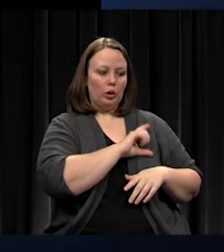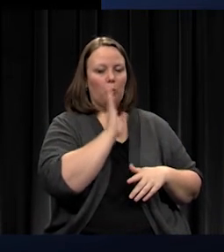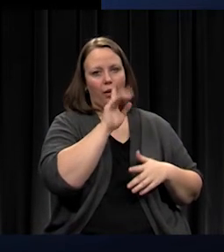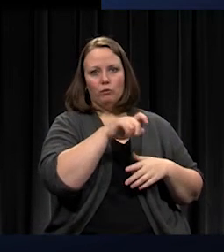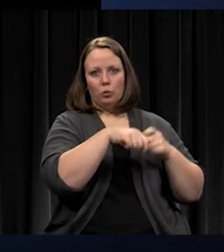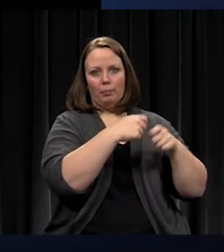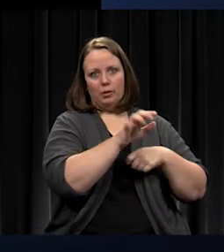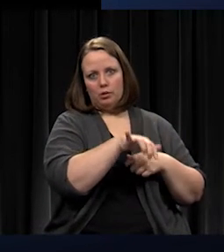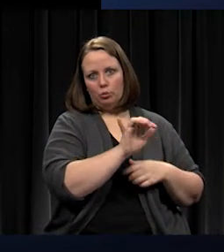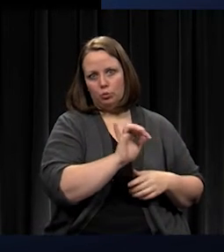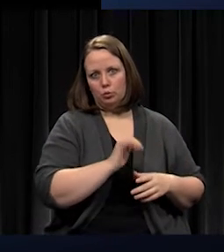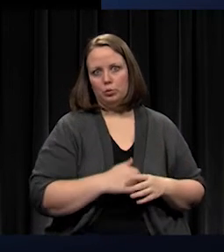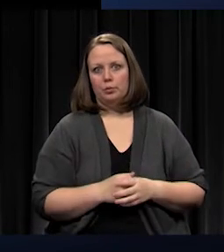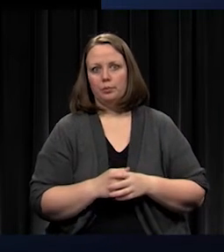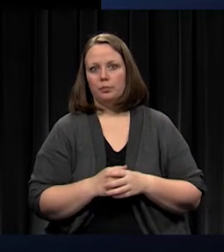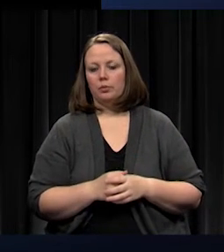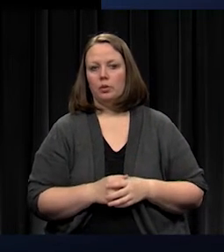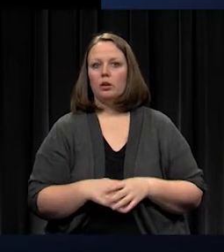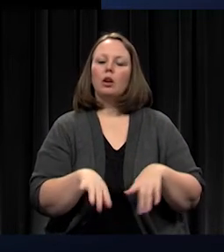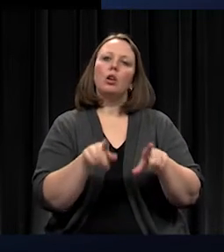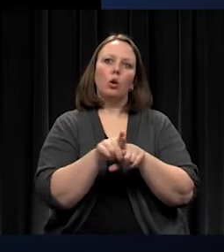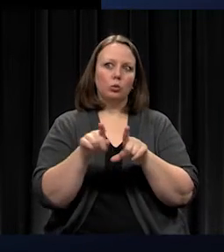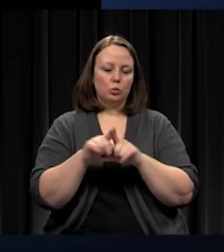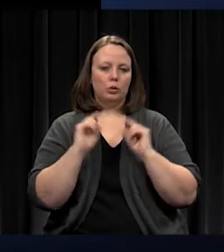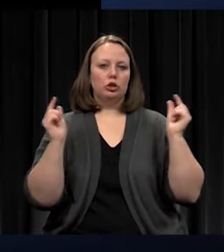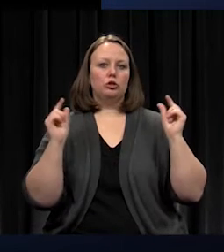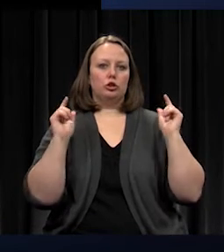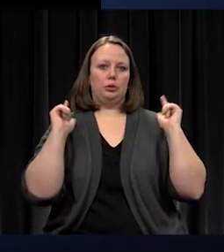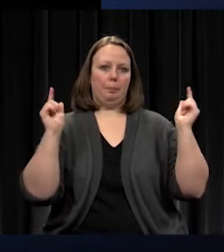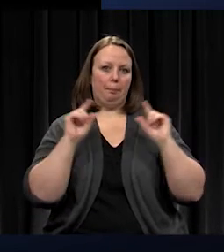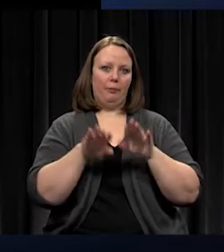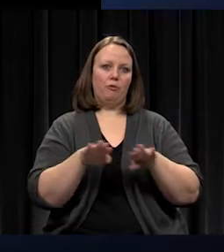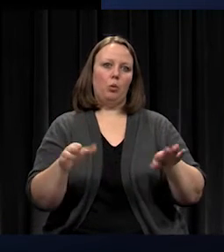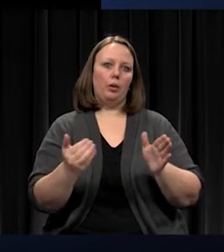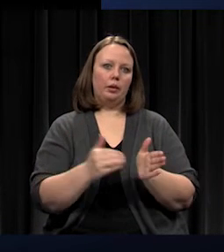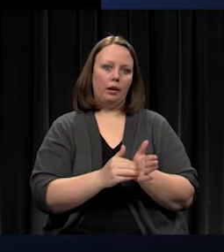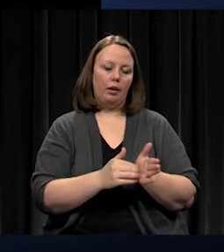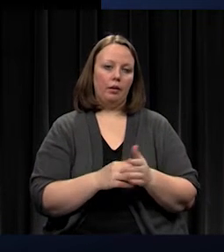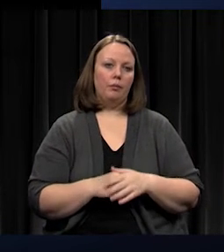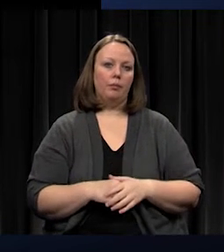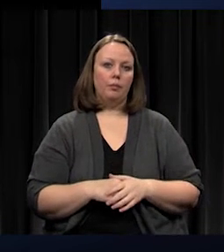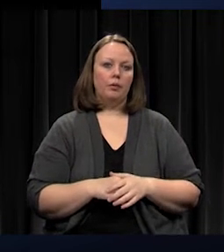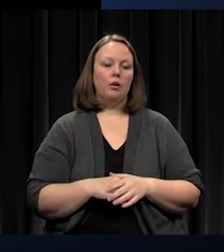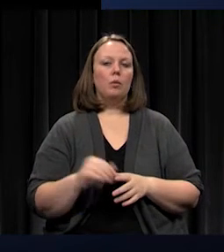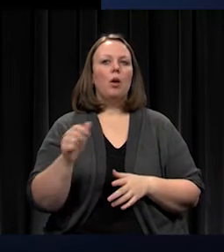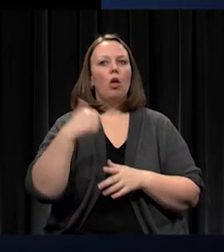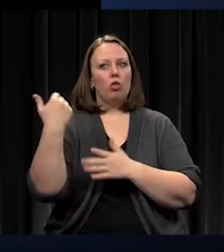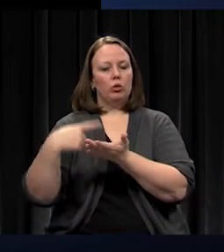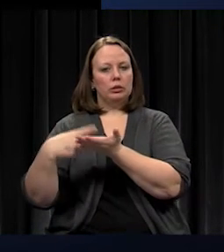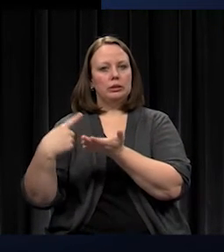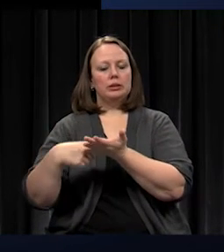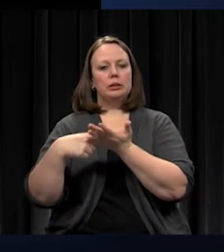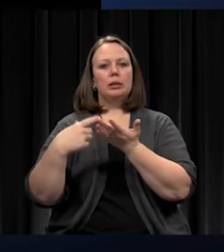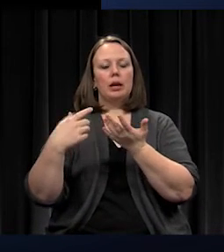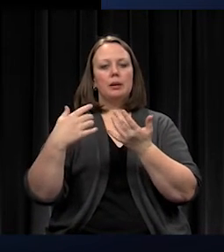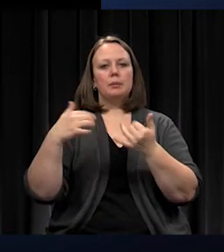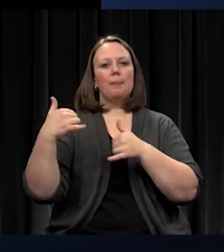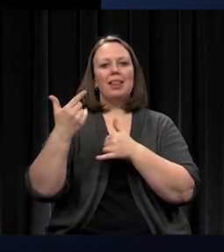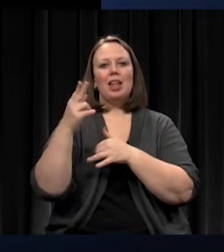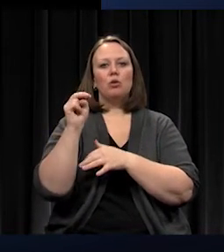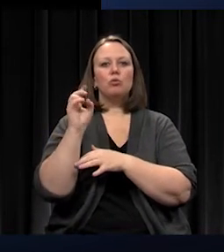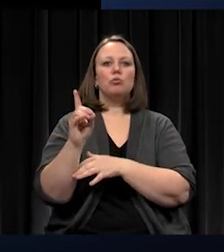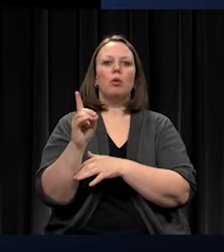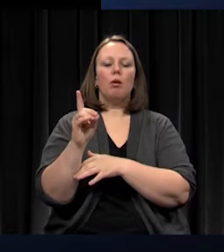flooring. And another item that we've discussed is, do we have, do we have some playground issues or challenges that we need to make sure